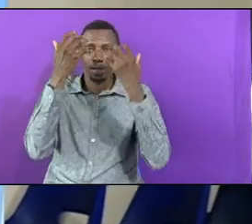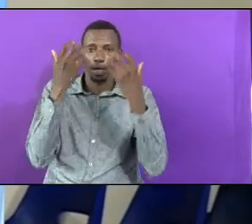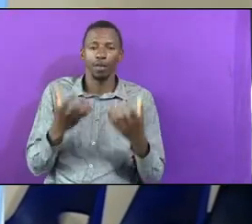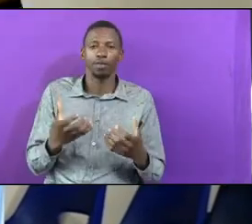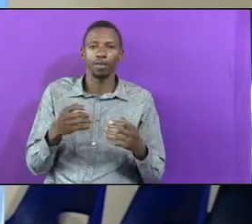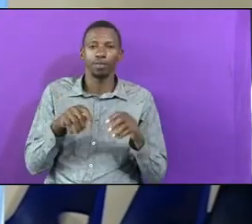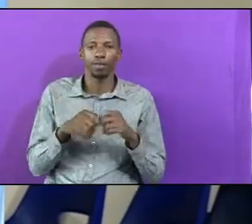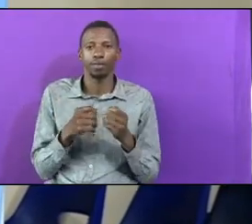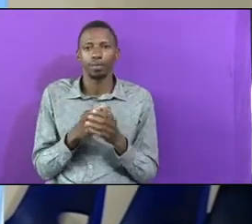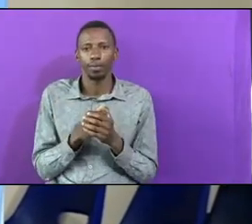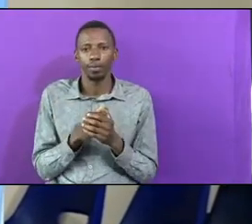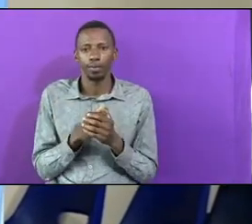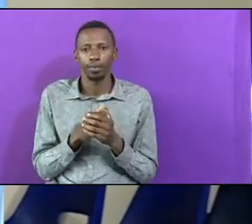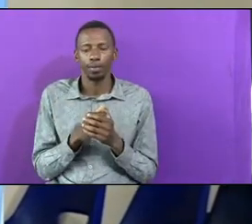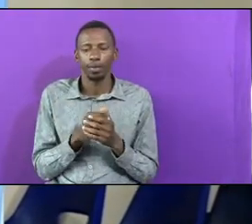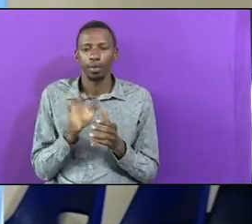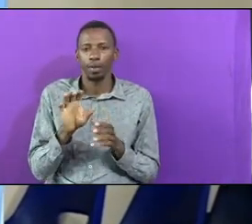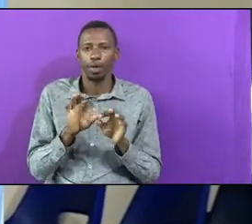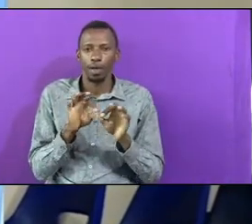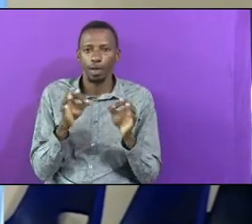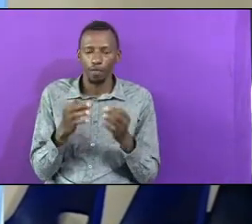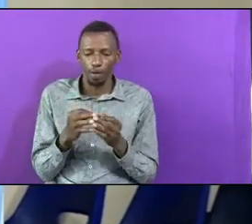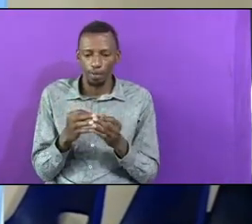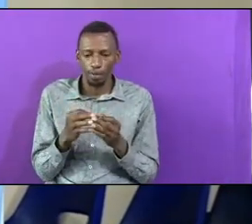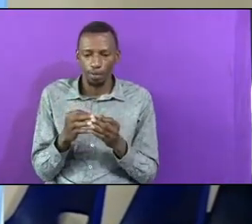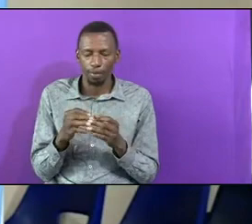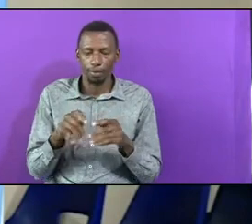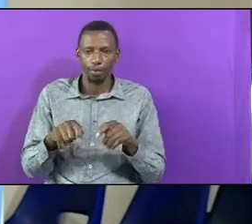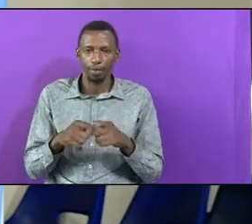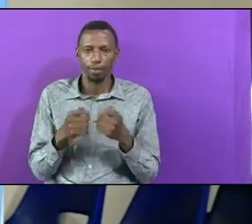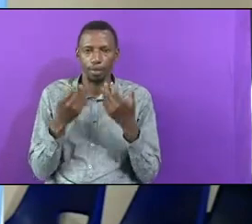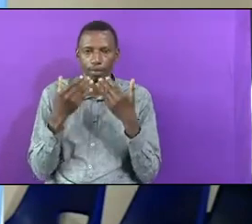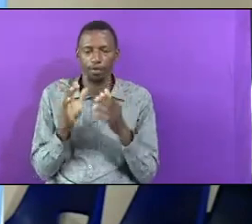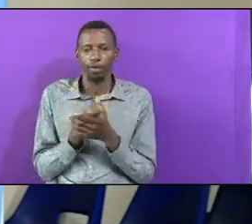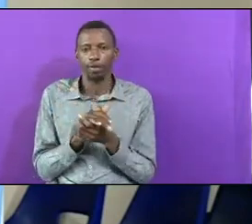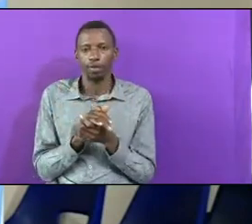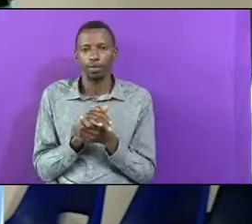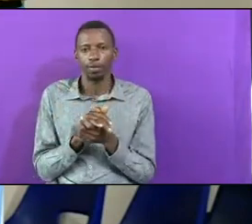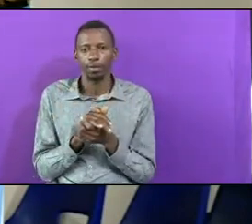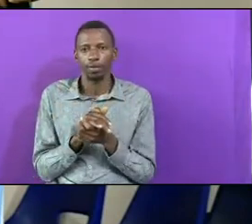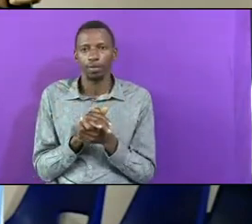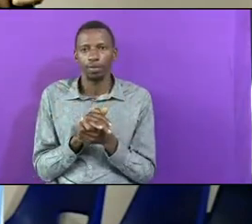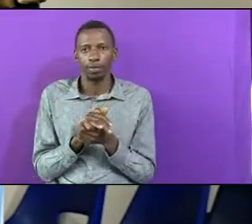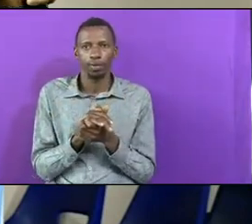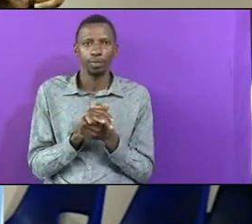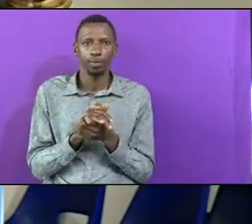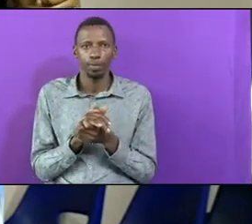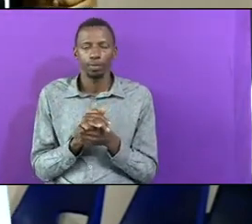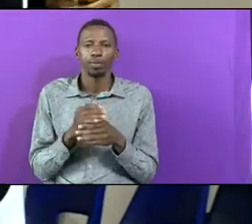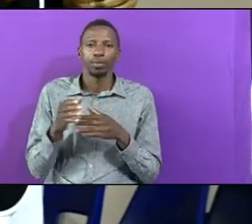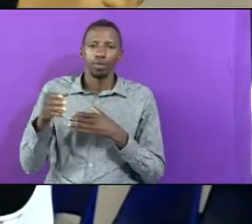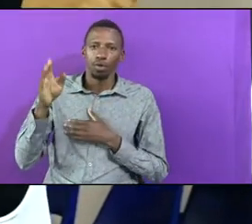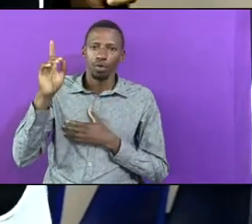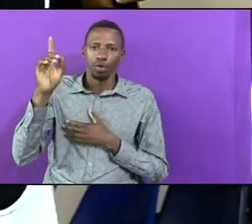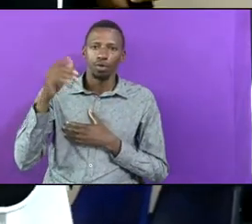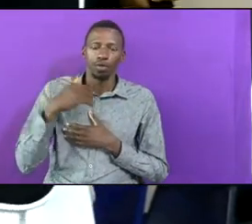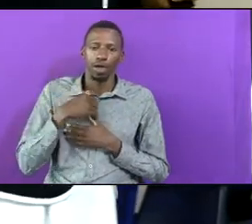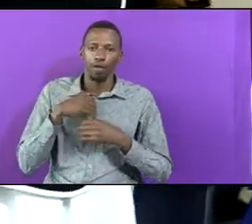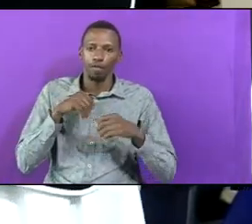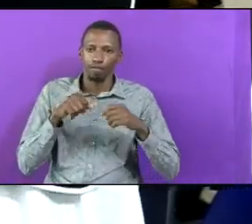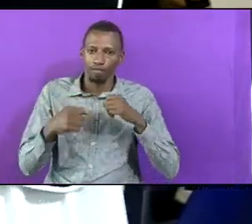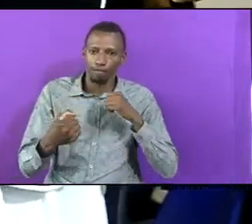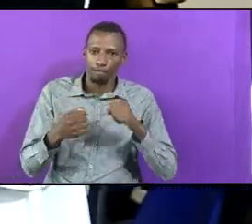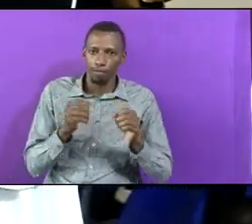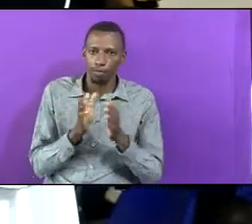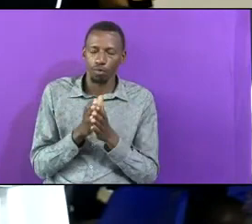The Situation Of The Family You Have Been What Injured Wrestling With God God Has wrestled With You Even